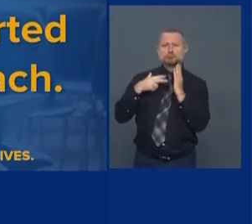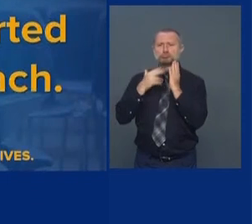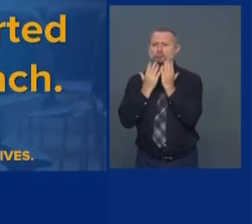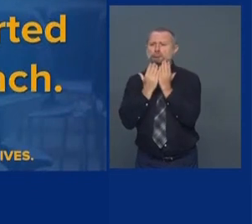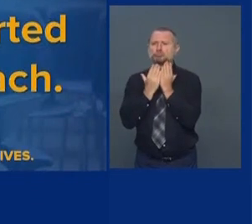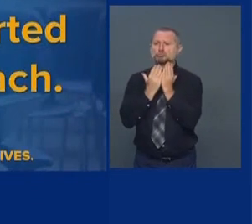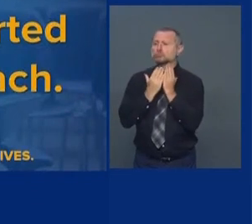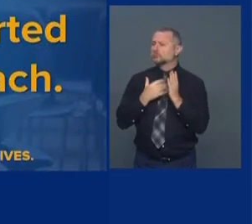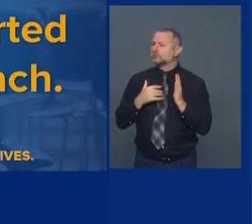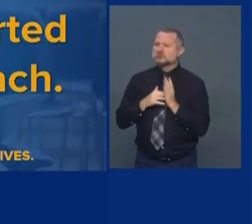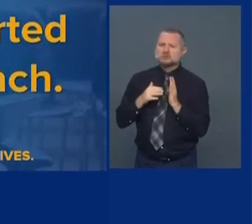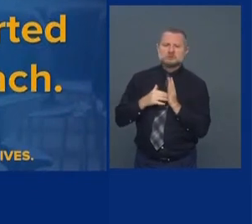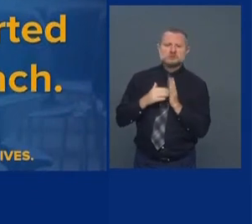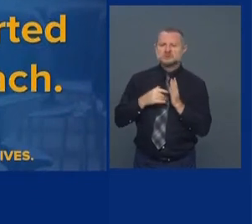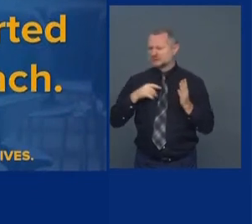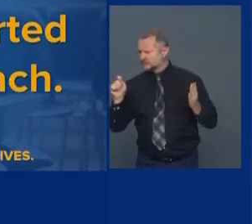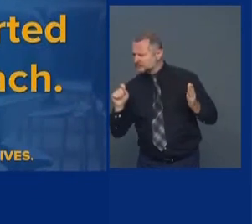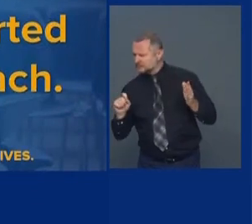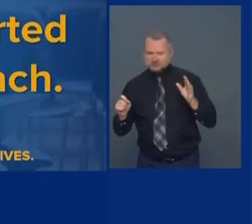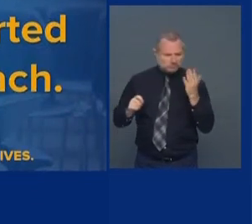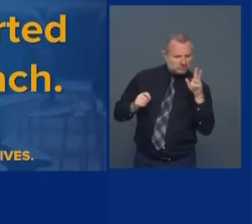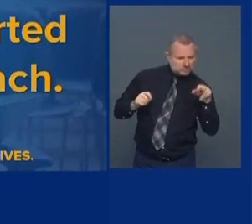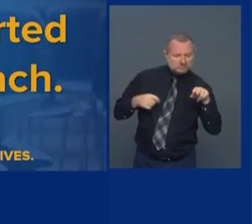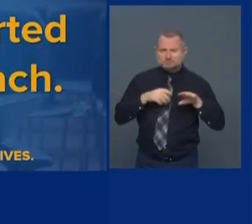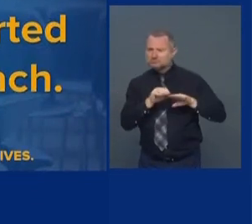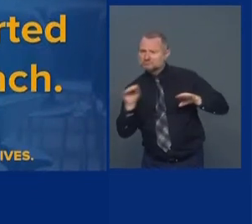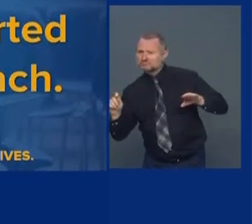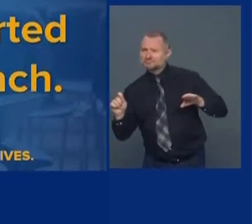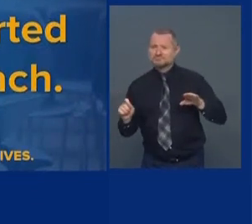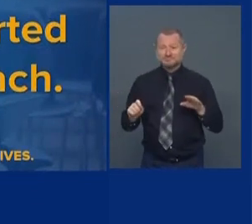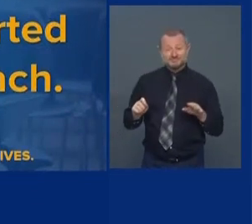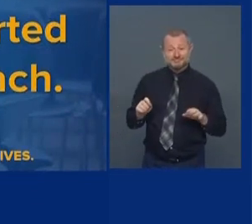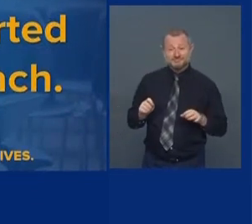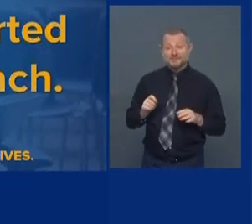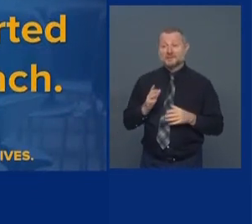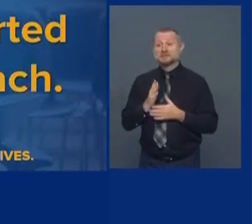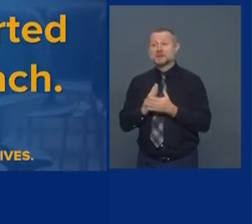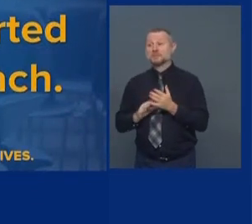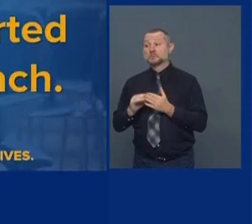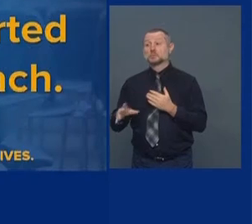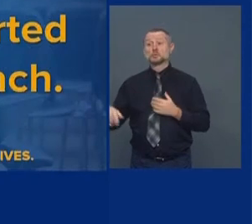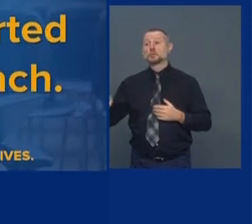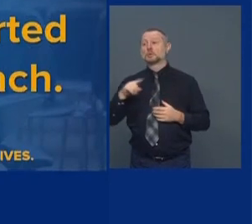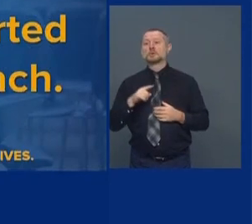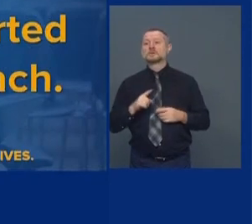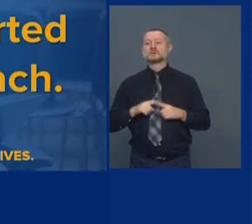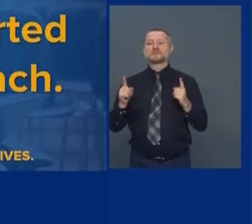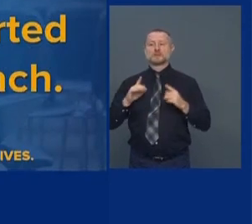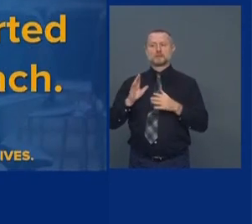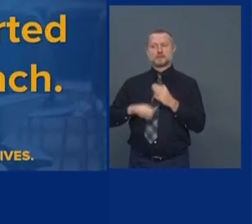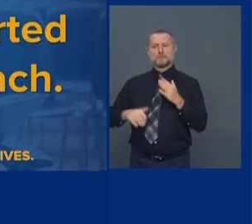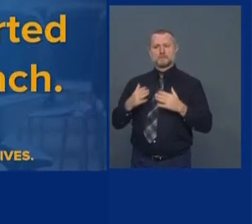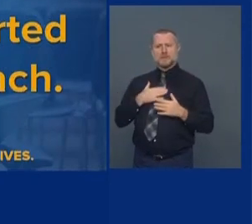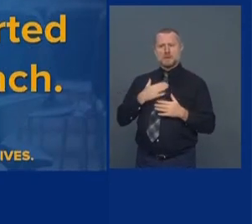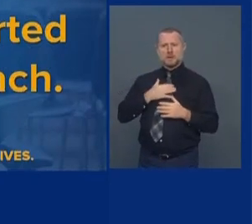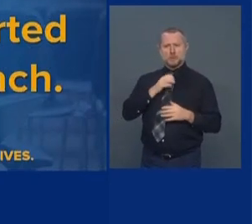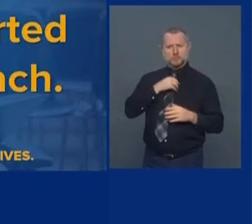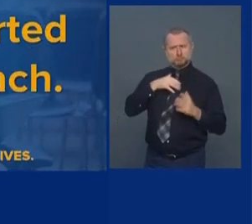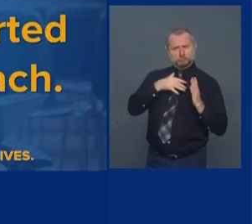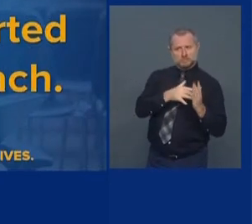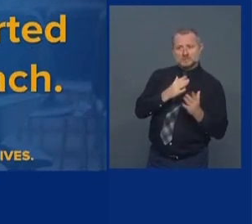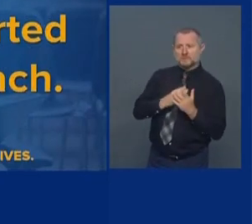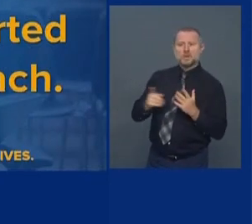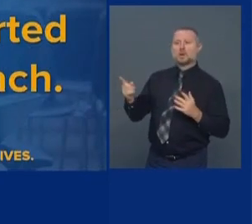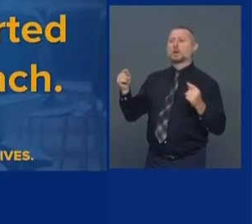Study. Read. Indeed, some students, unlike myself, wanted, want to socialize. So they come